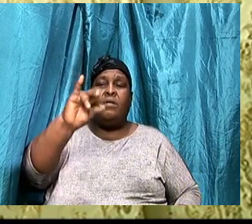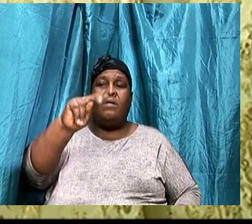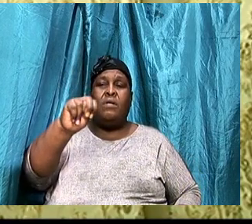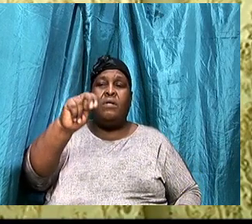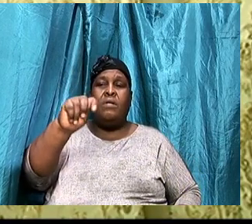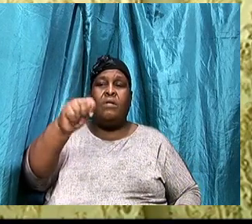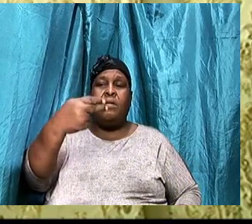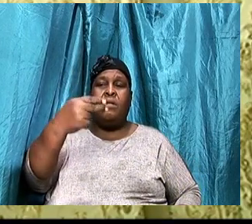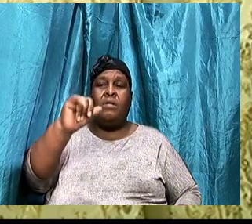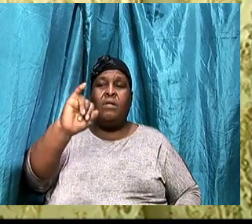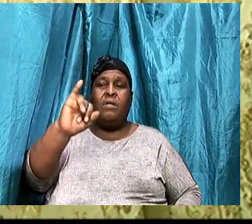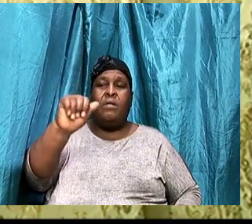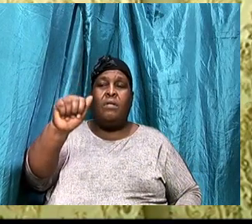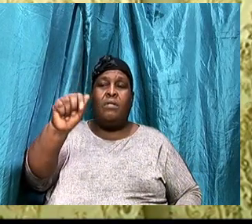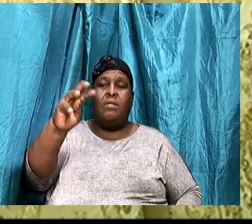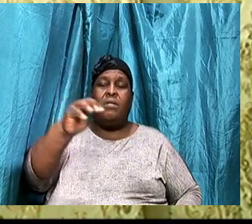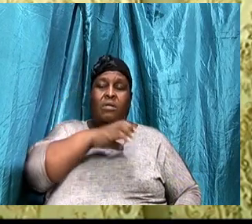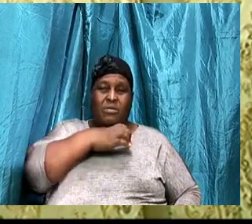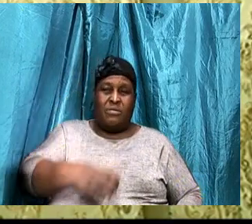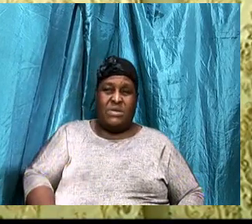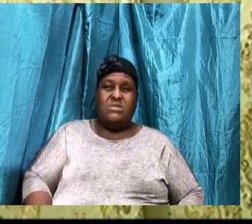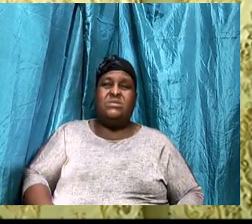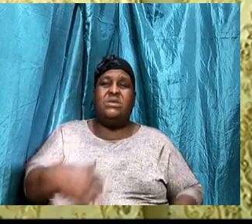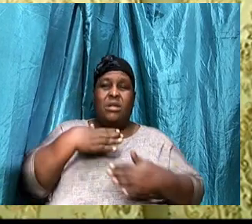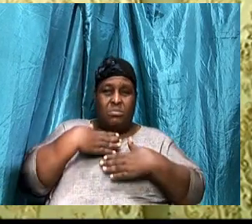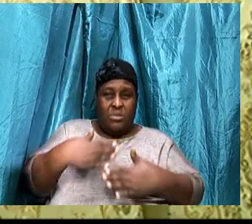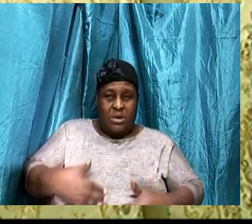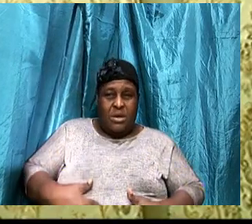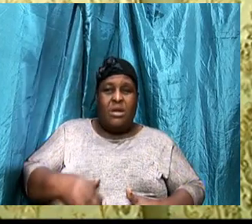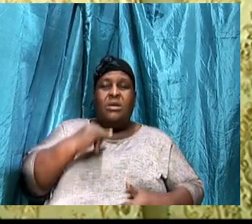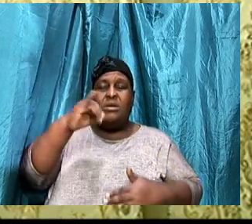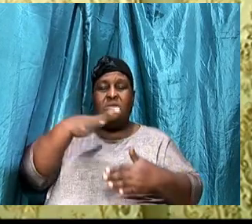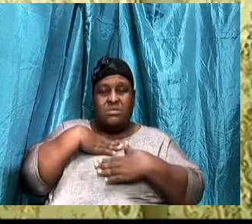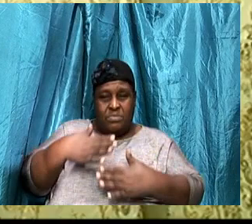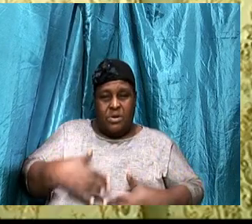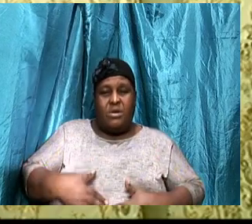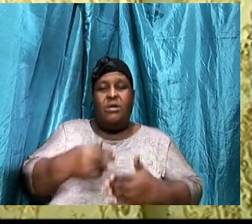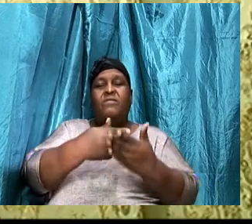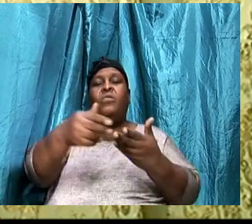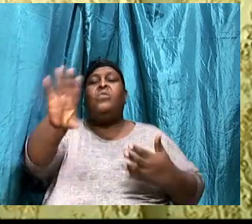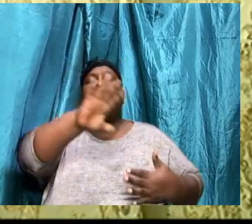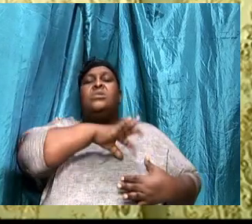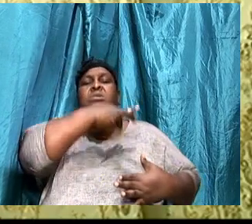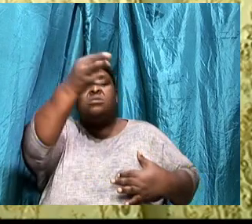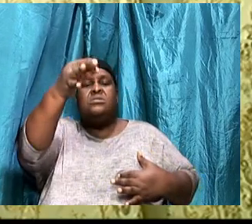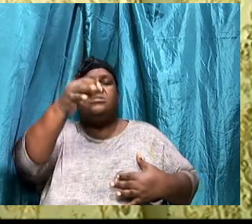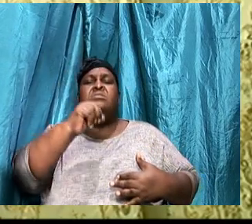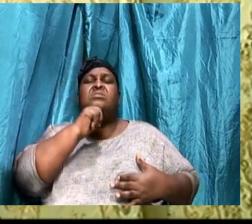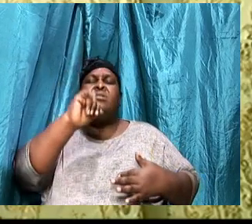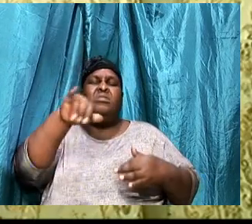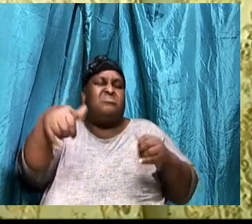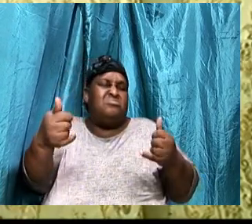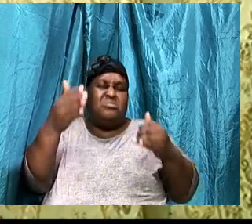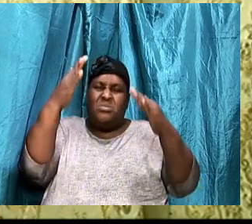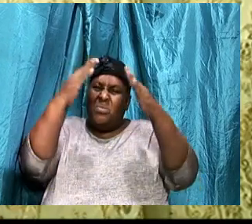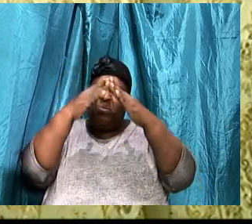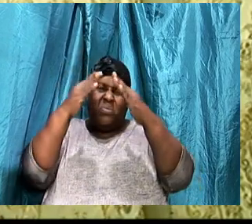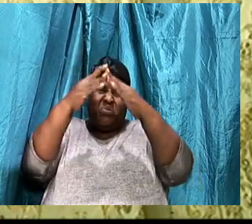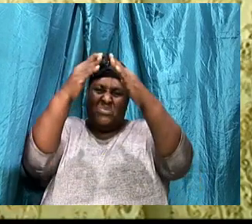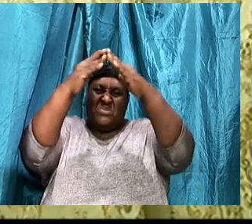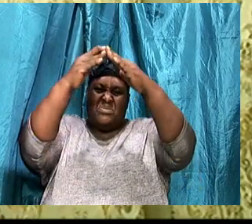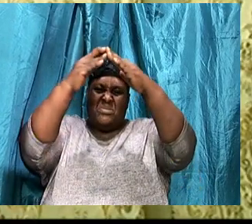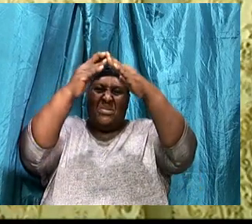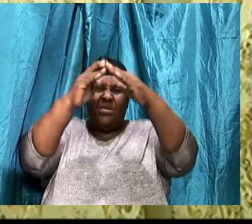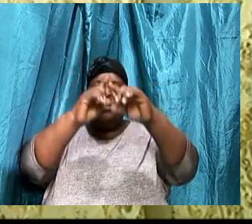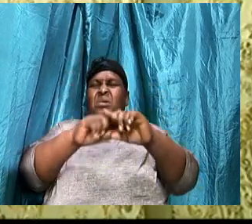That a Christian body, Is the temple, Of the Holy Spirit, We are not just a house, But we are